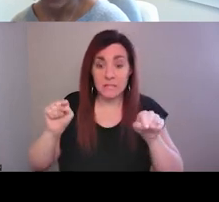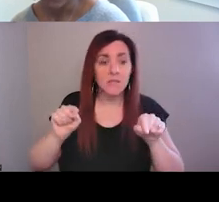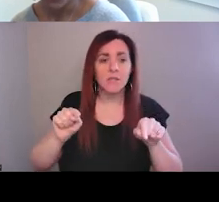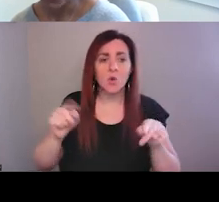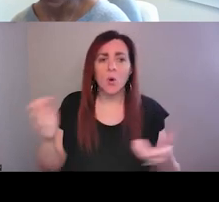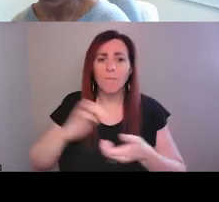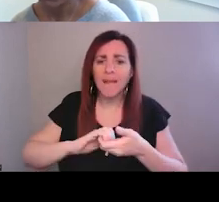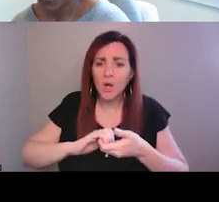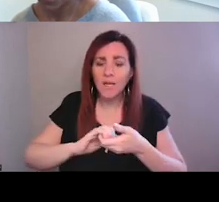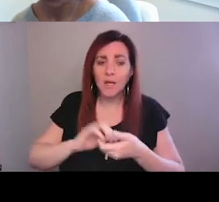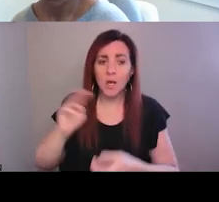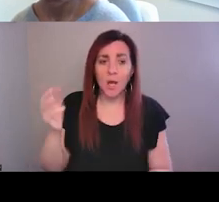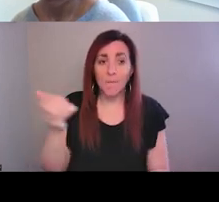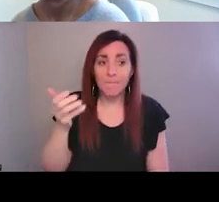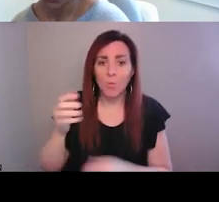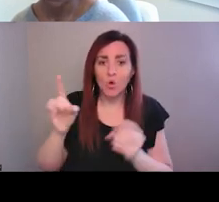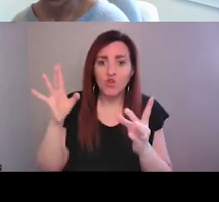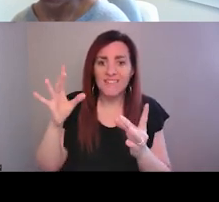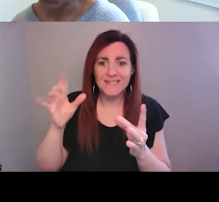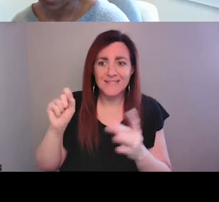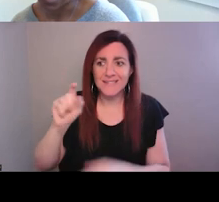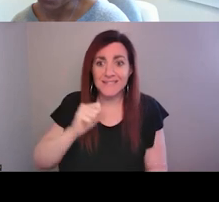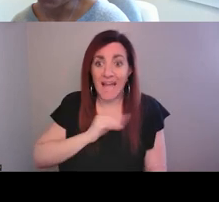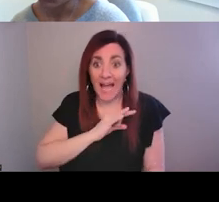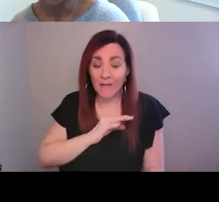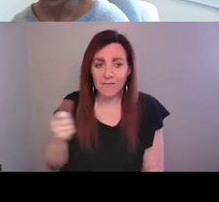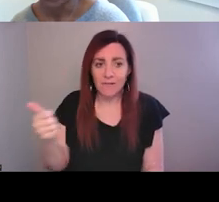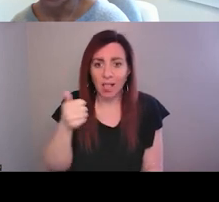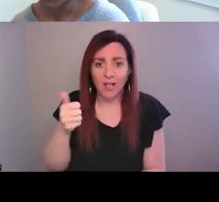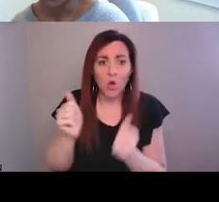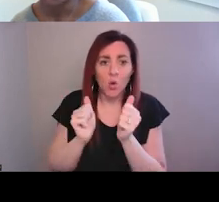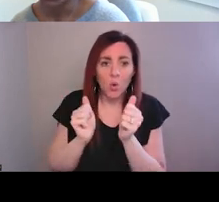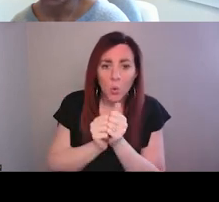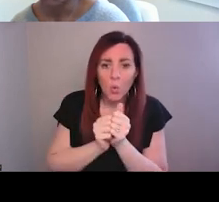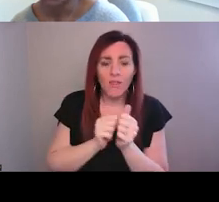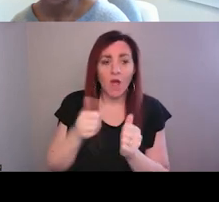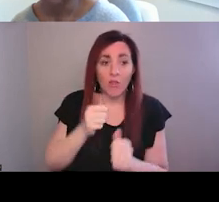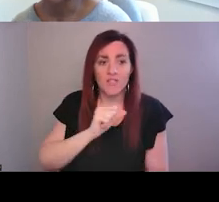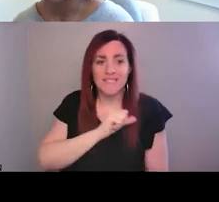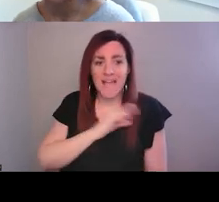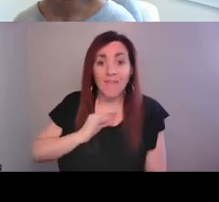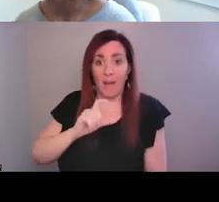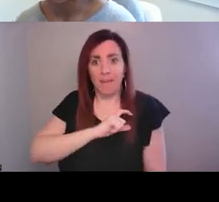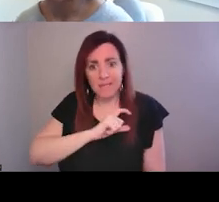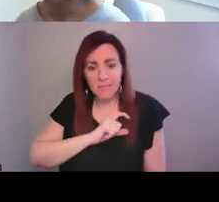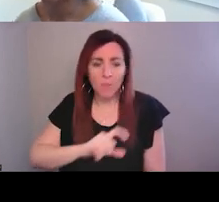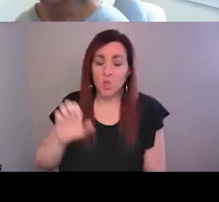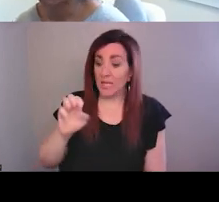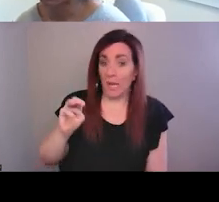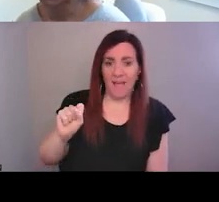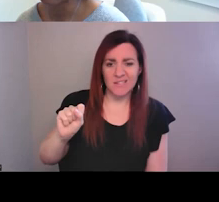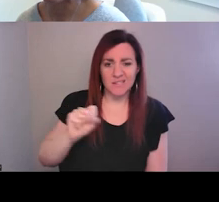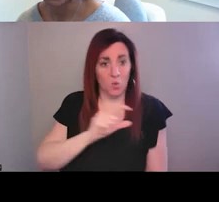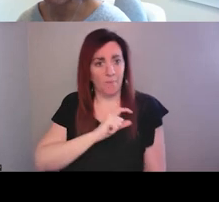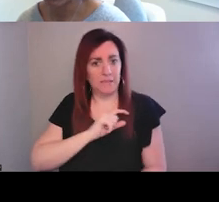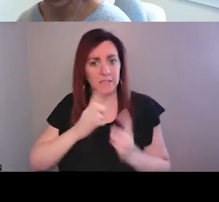with EMS staff or with police departments. So that as those either EMS or police departments are